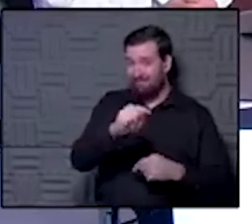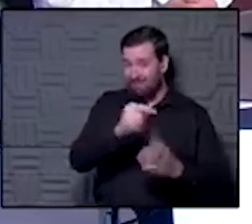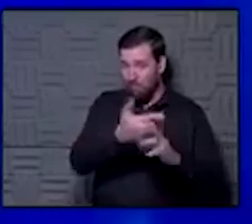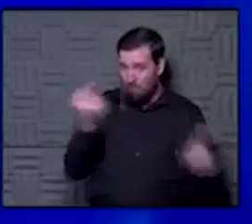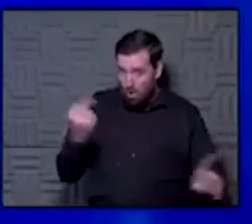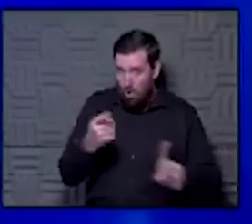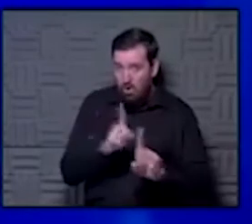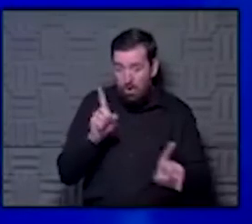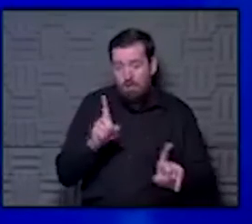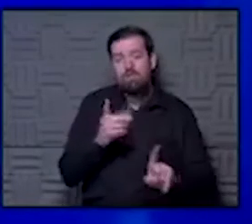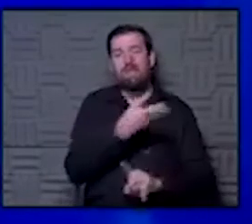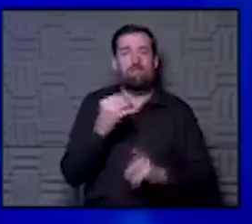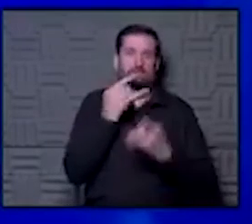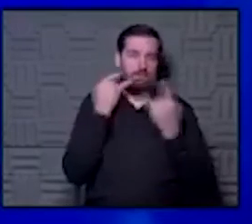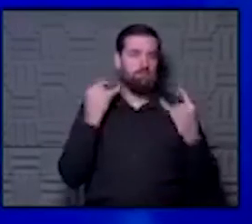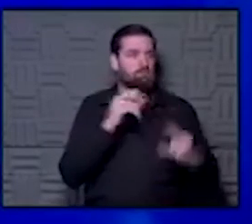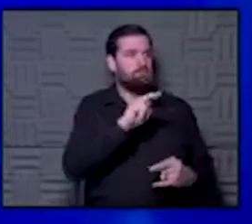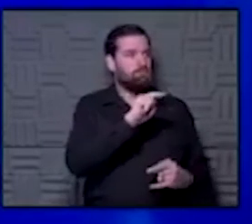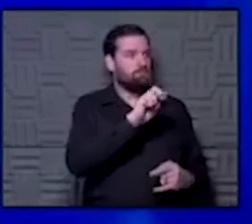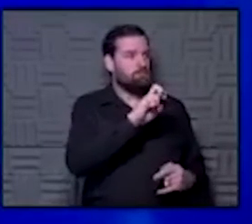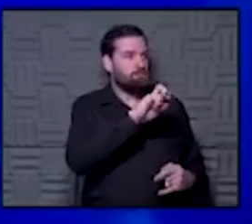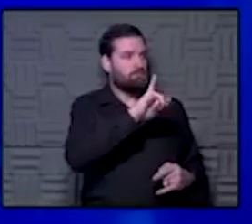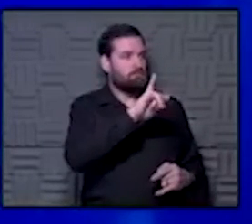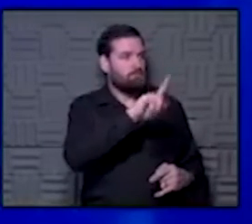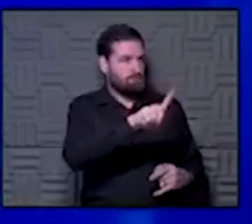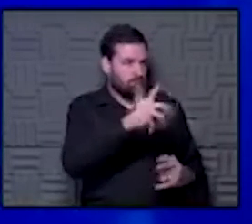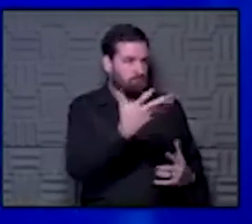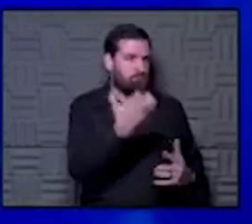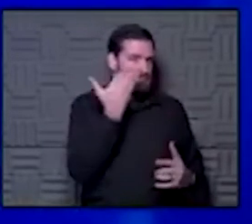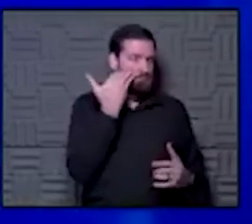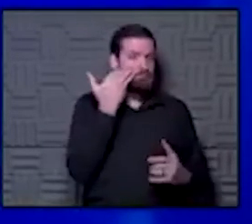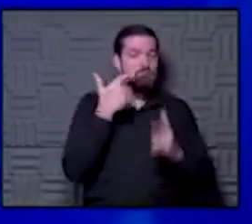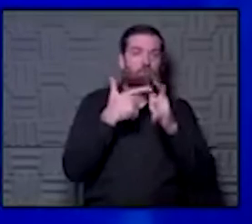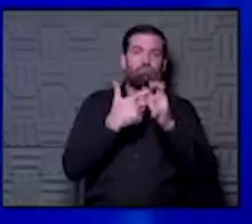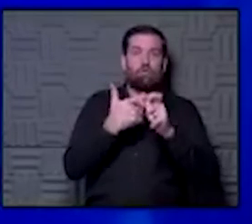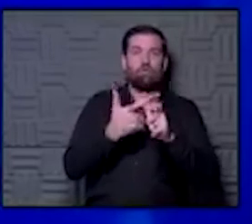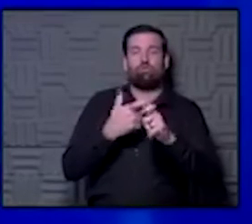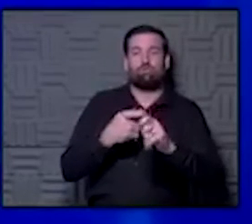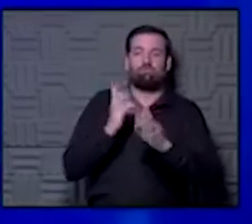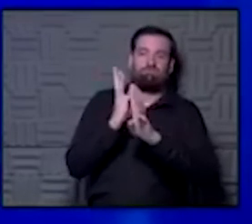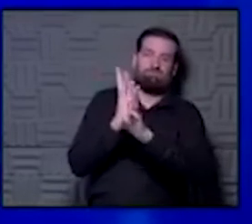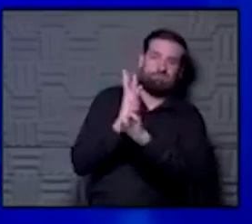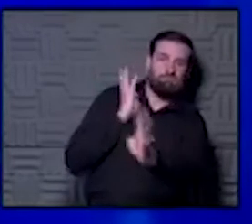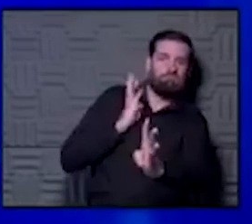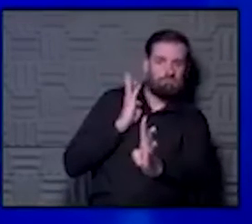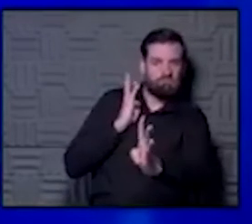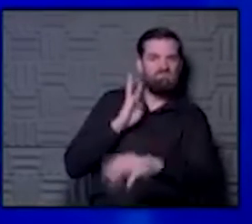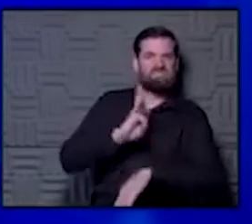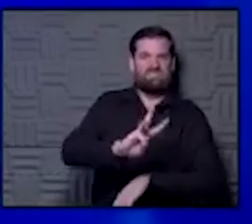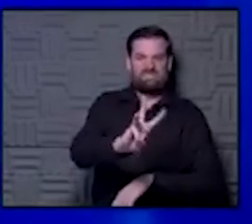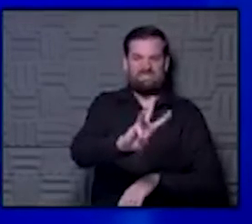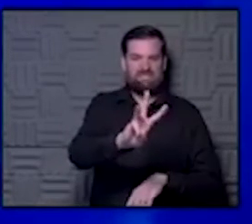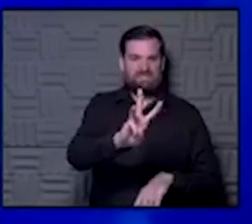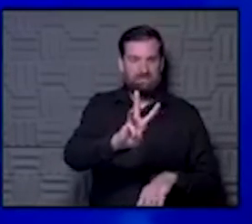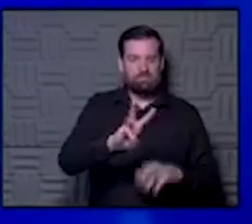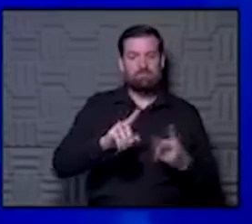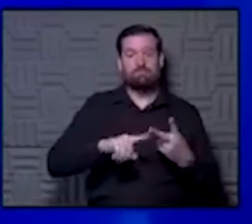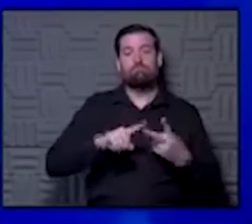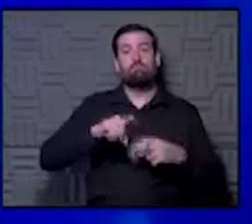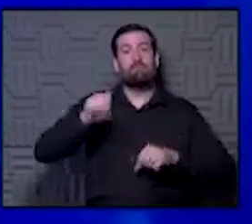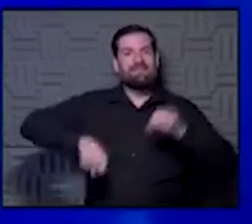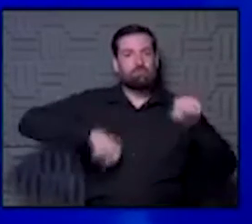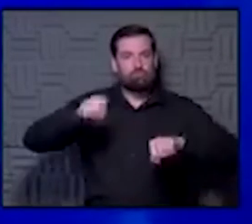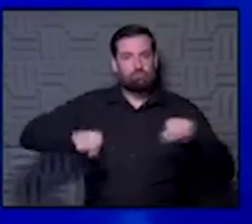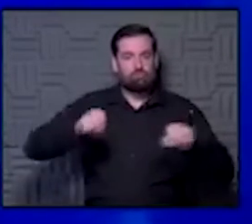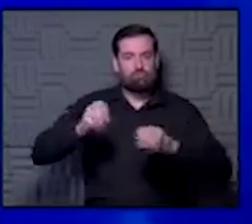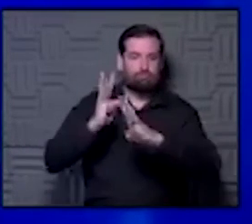Yep. All right. So Neil wants to know, runners that run in a line, there's about six of them, and bicyclists that bicycle